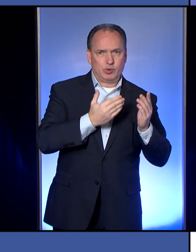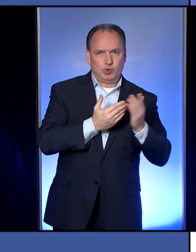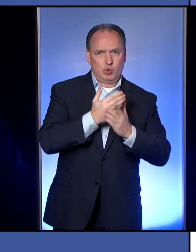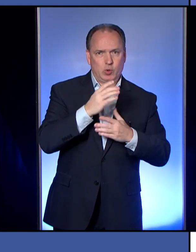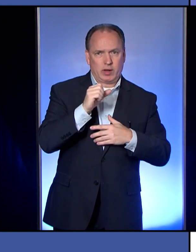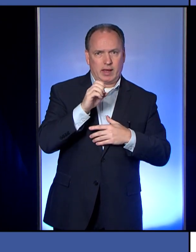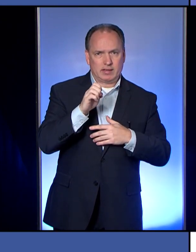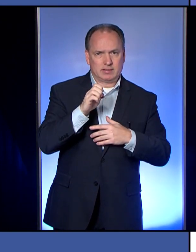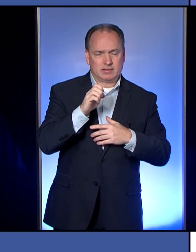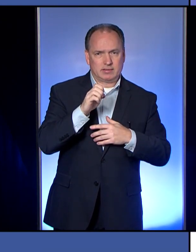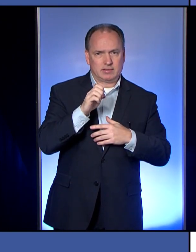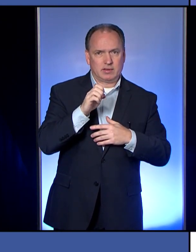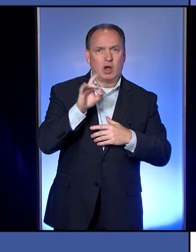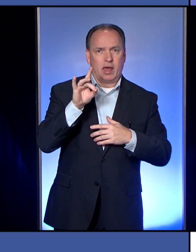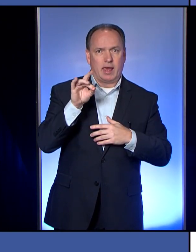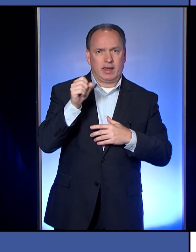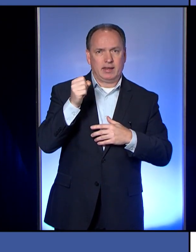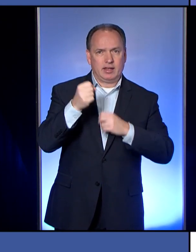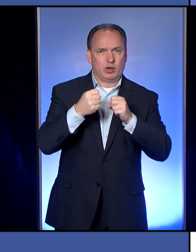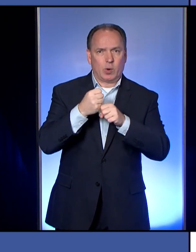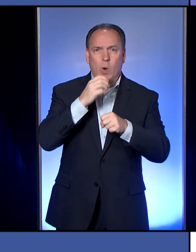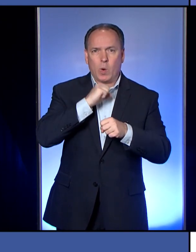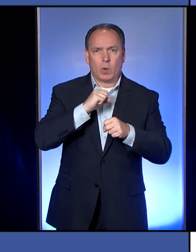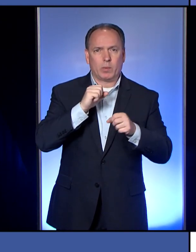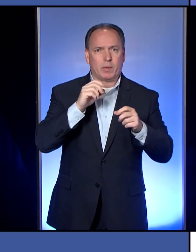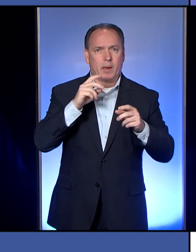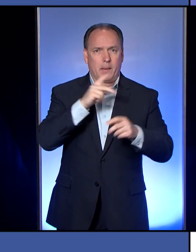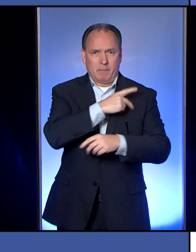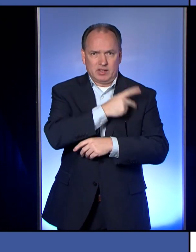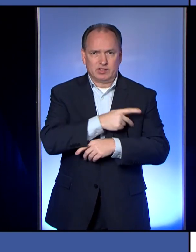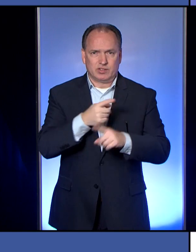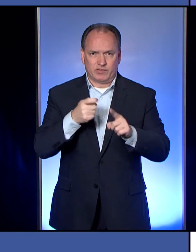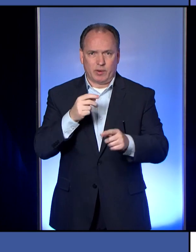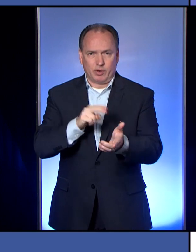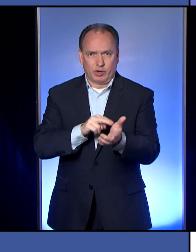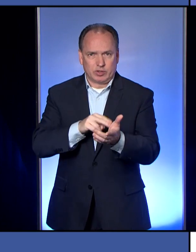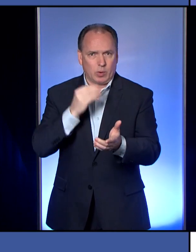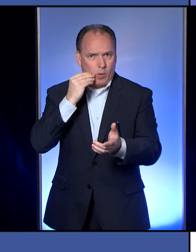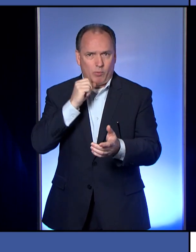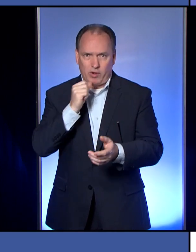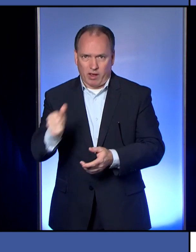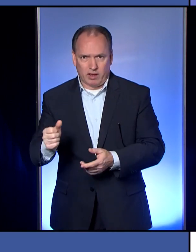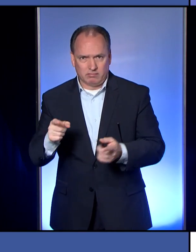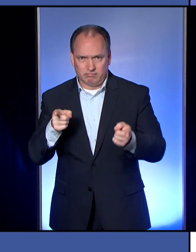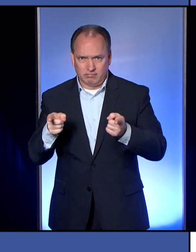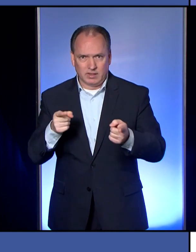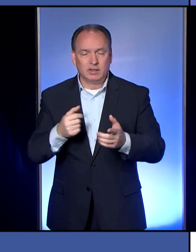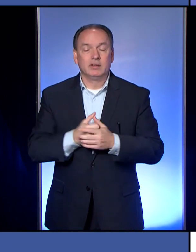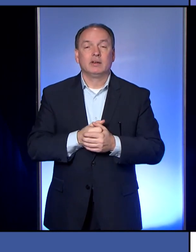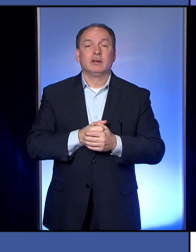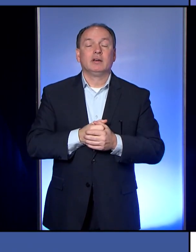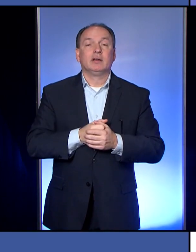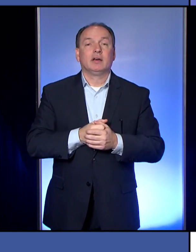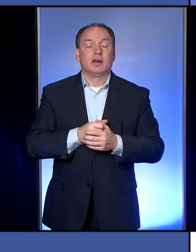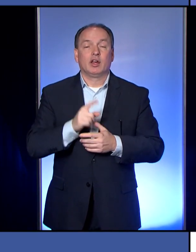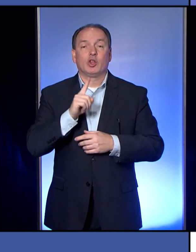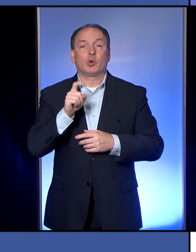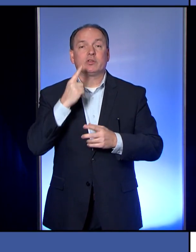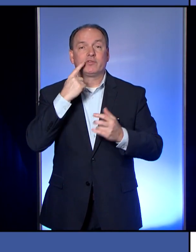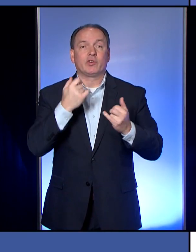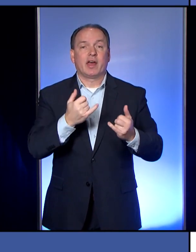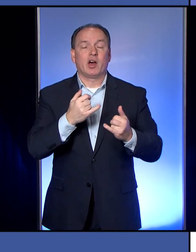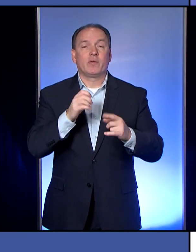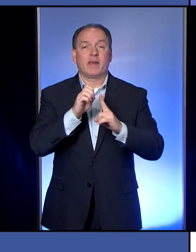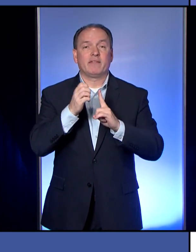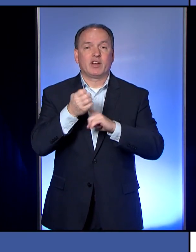patients did come from a nursing home or not, if we could find that out tomorrow. The question for now is, any of the businesses that the Environmental